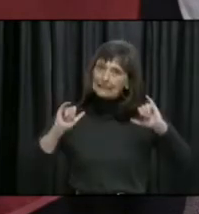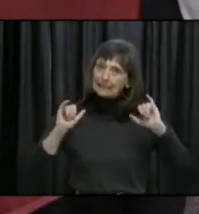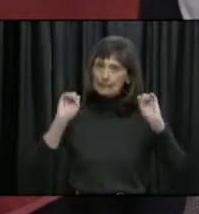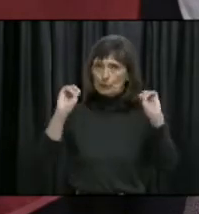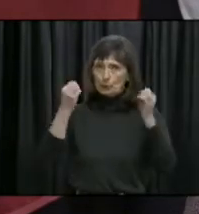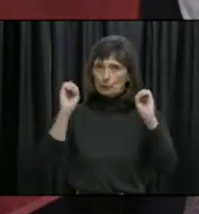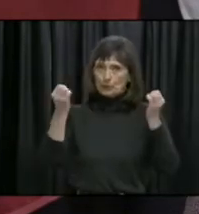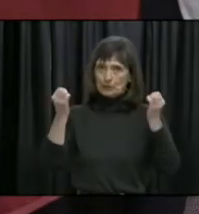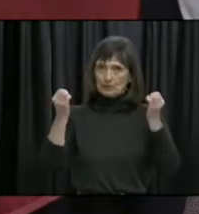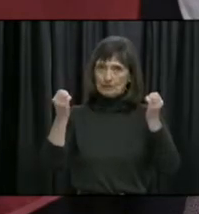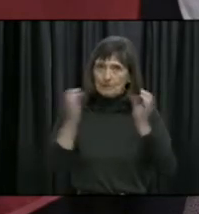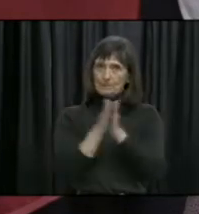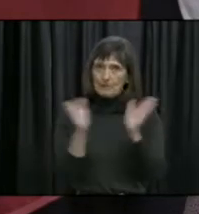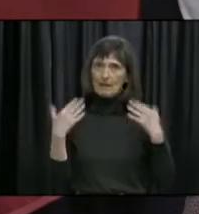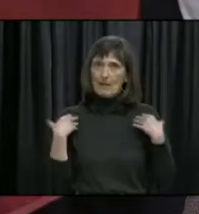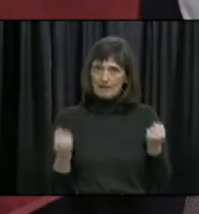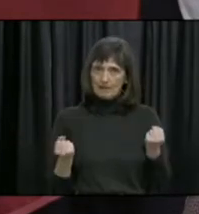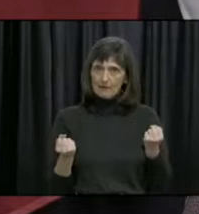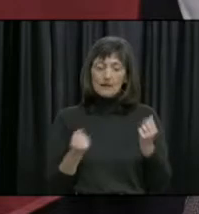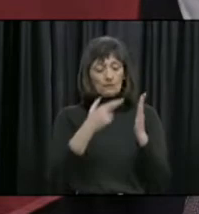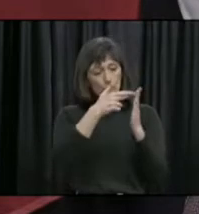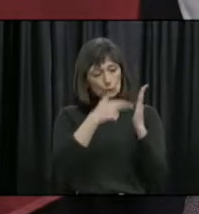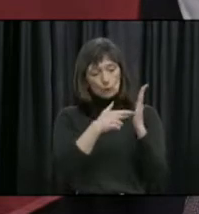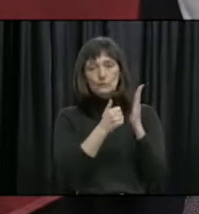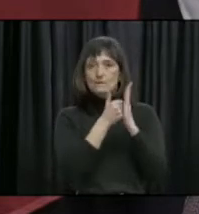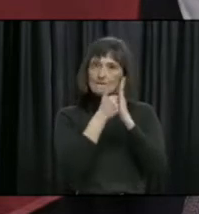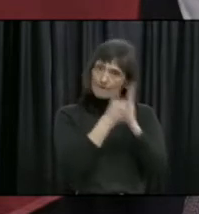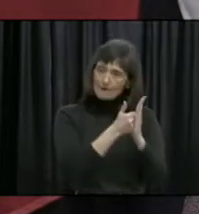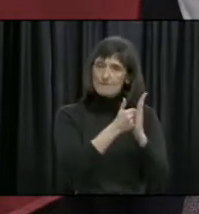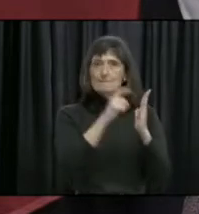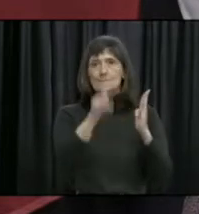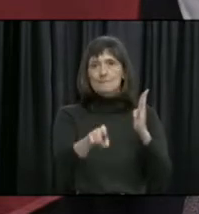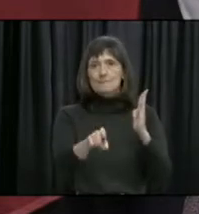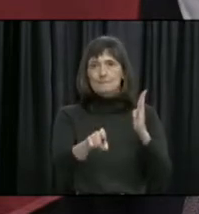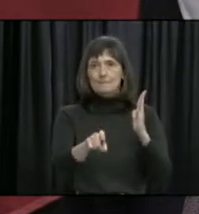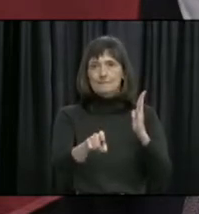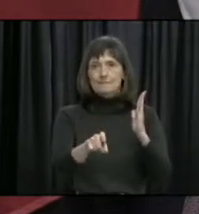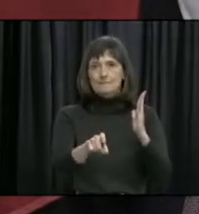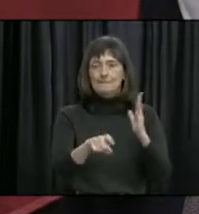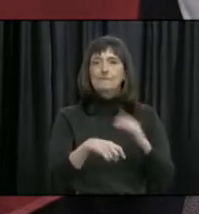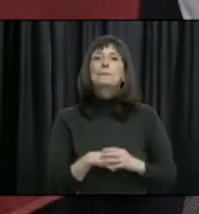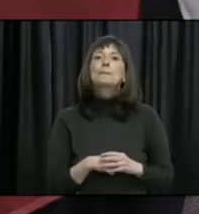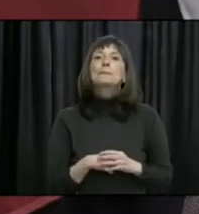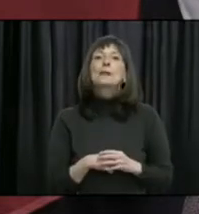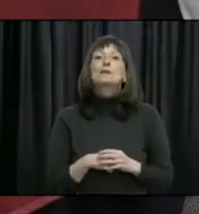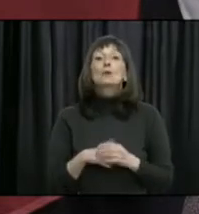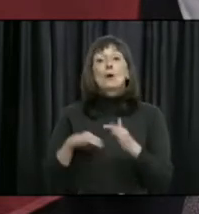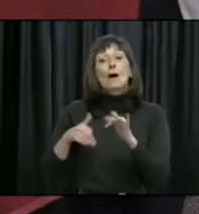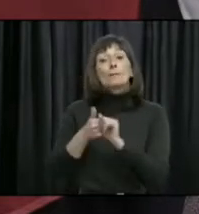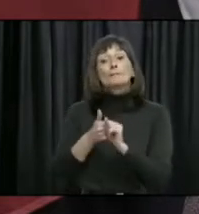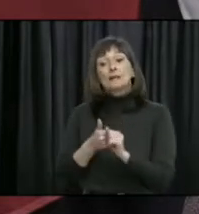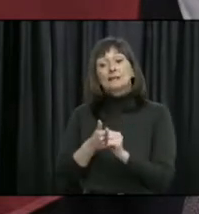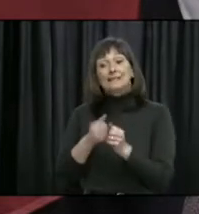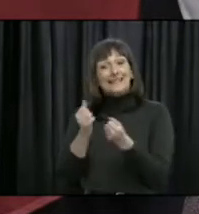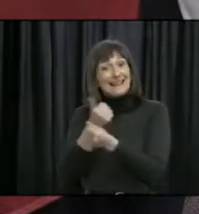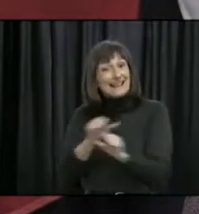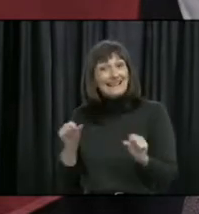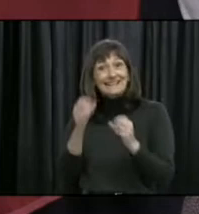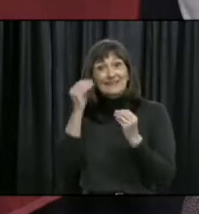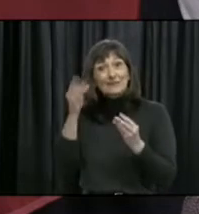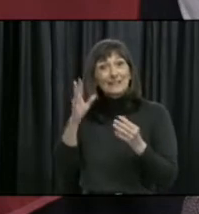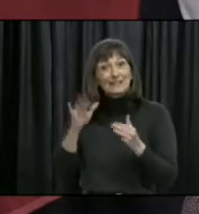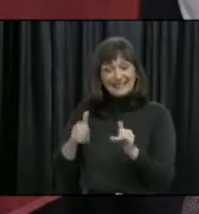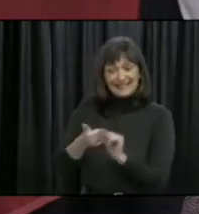and the health guidelines must be followed. For the most up-to-date, factual, trusted information, continue to visit our